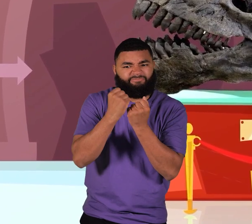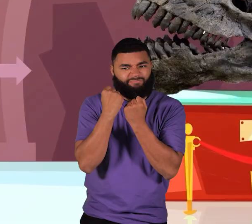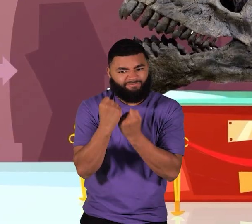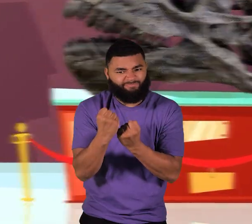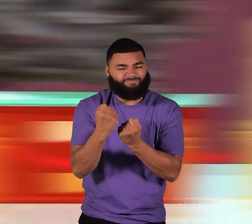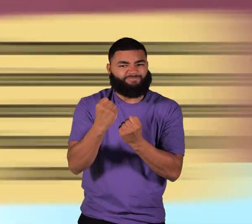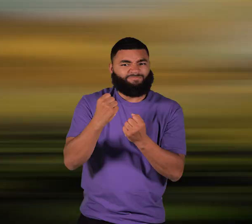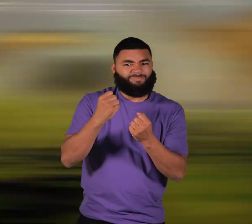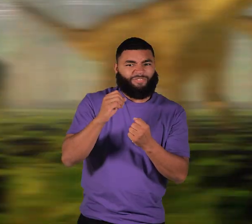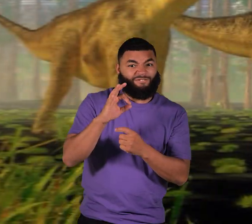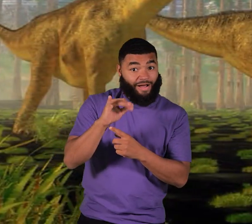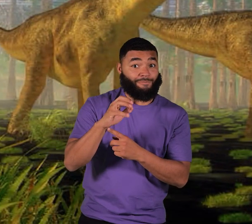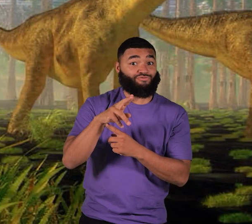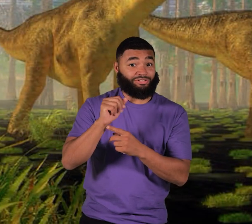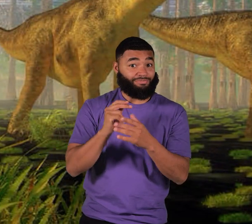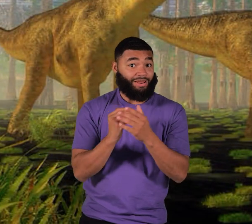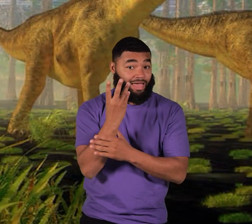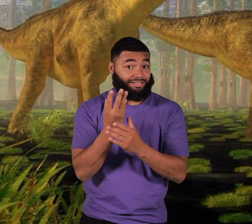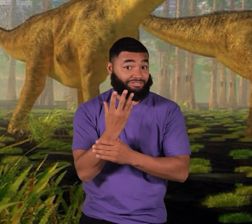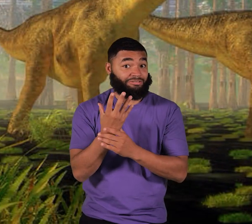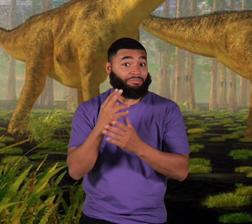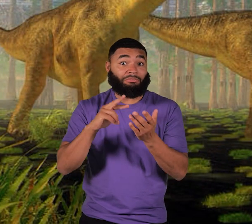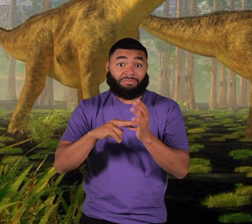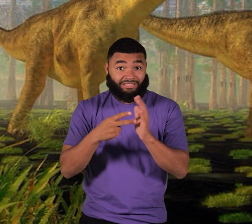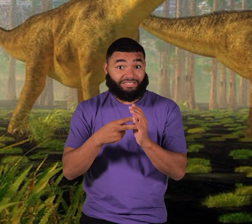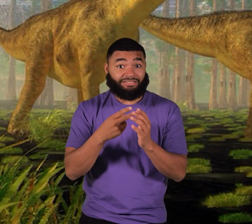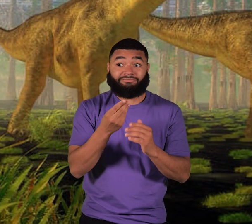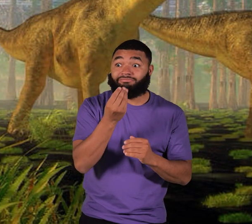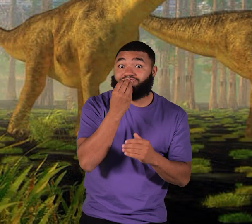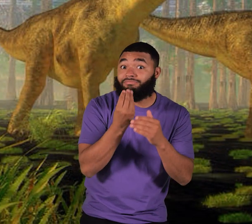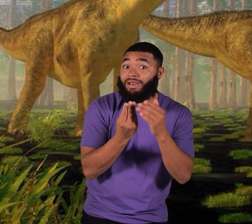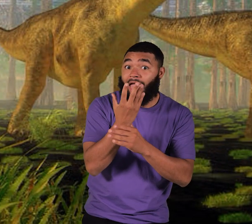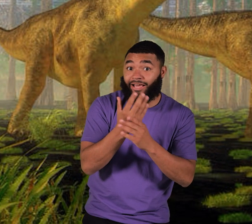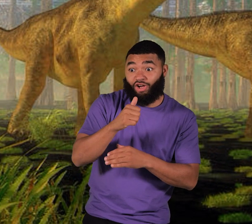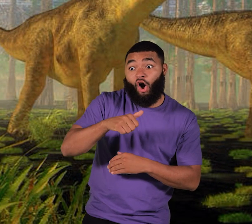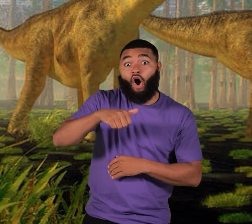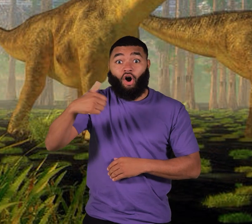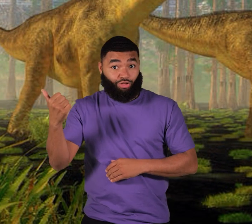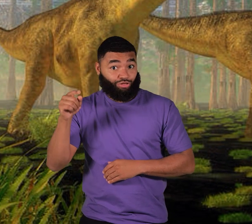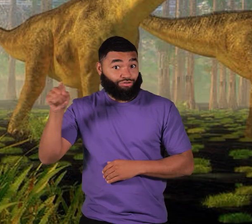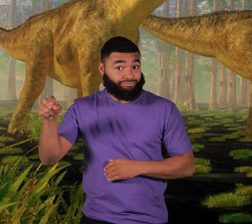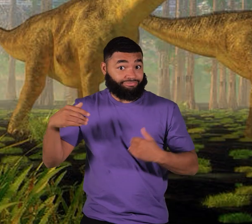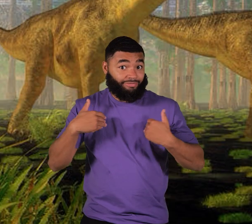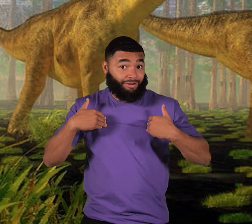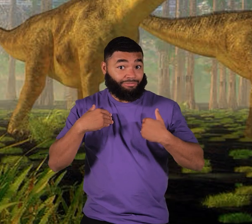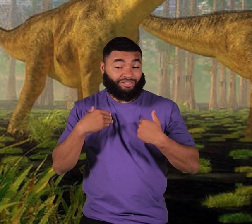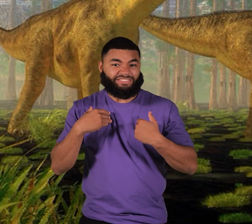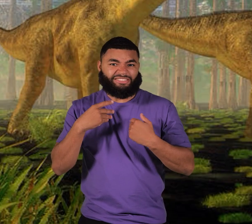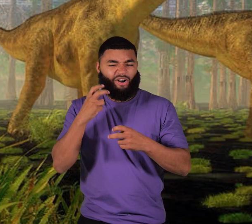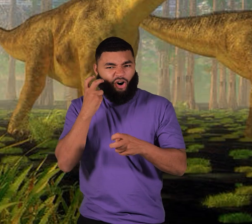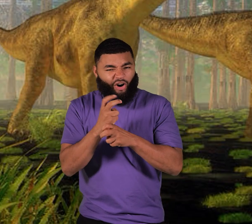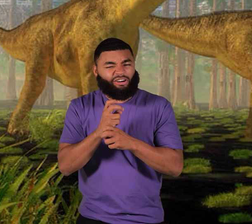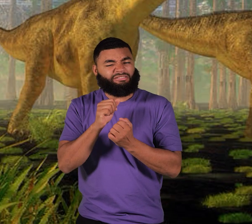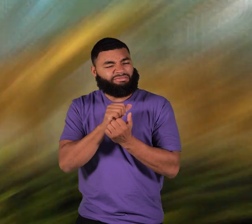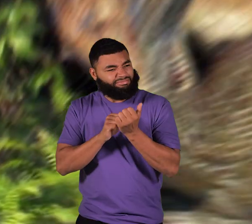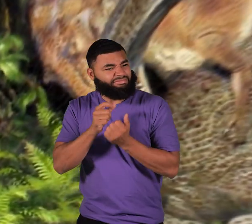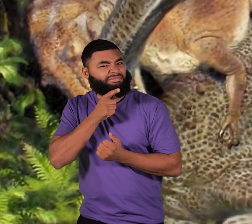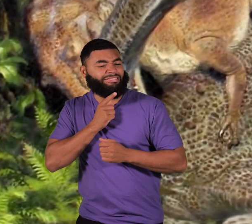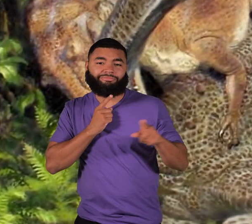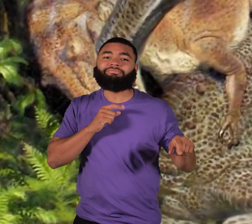stocky plants. That means they probably fed on plants that other herbivores would have difficulty digesting.